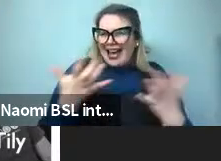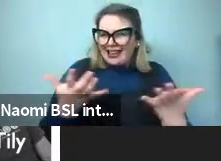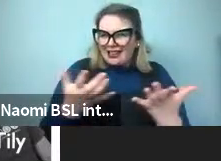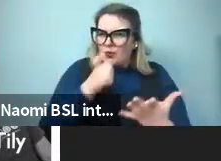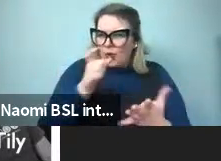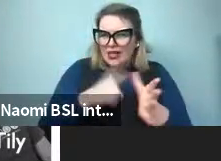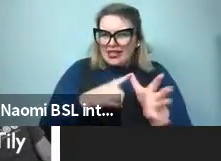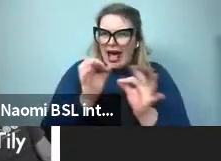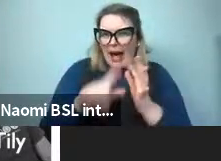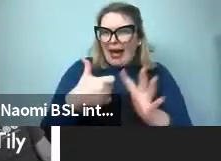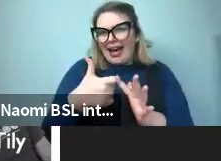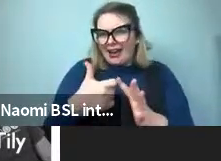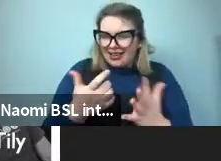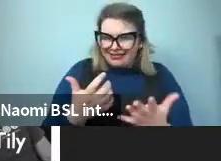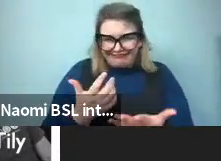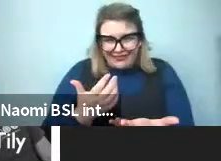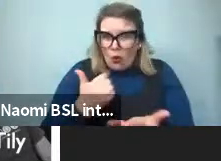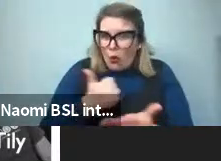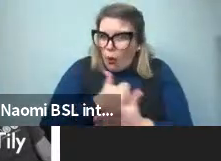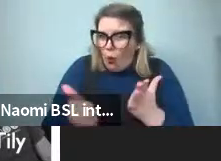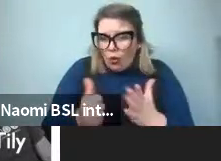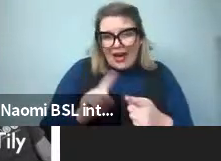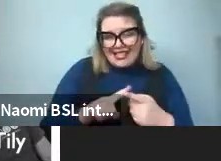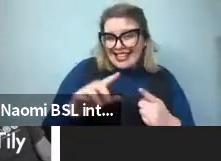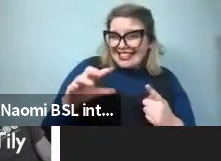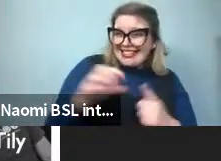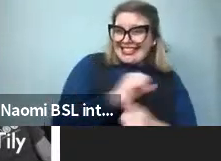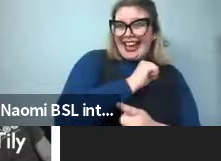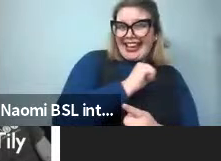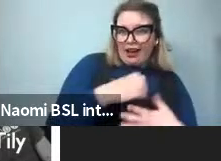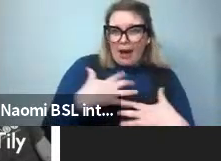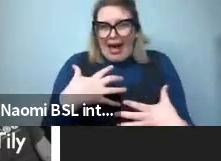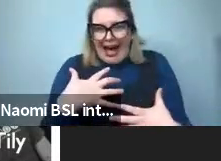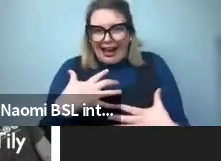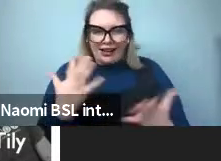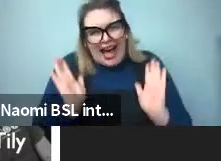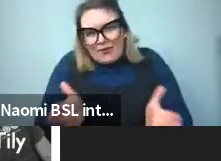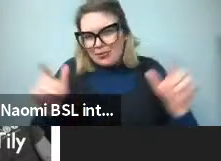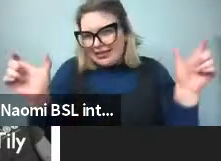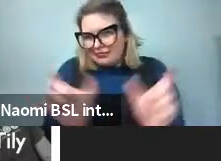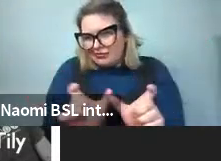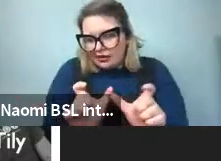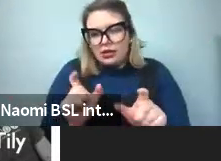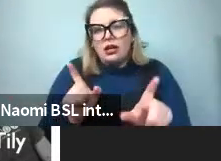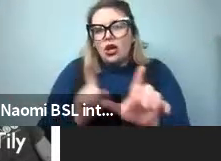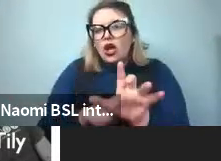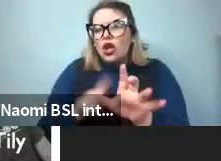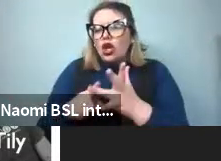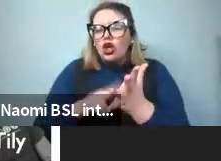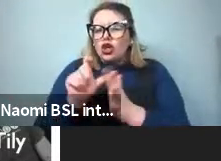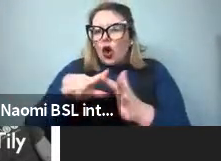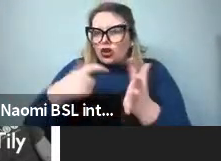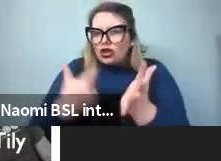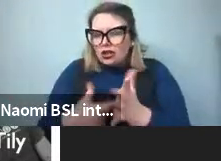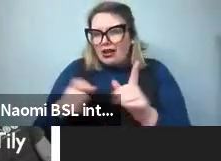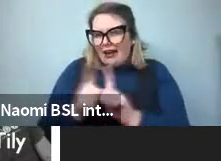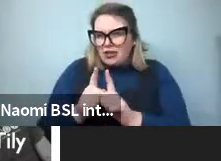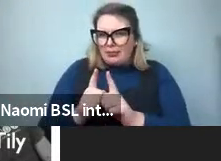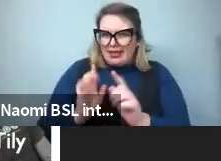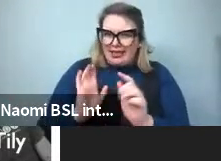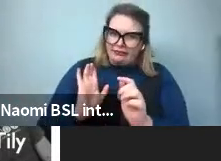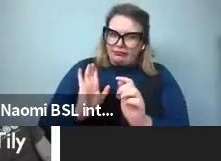always occurs, in fact, after some form of take. A word like yonder almost always occurs after preposition like over. And so the